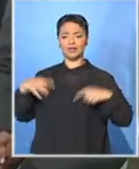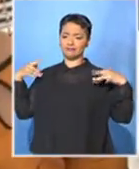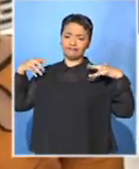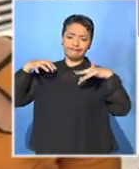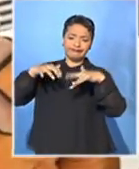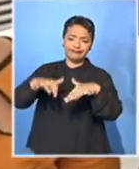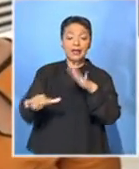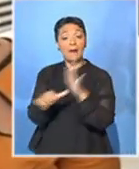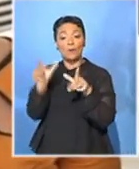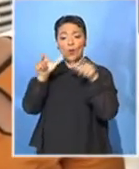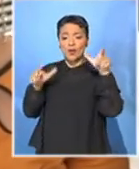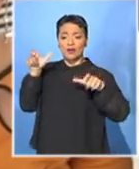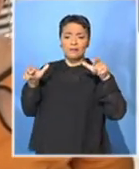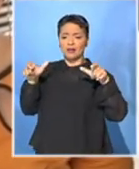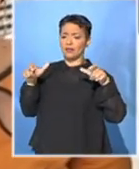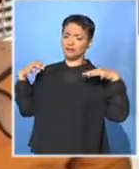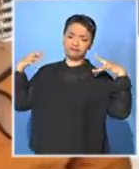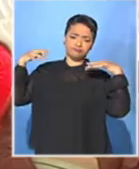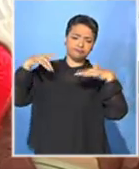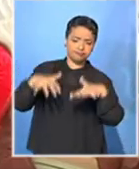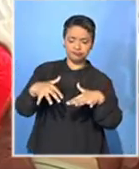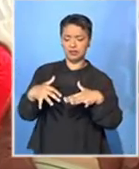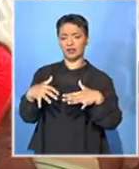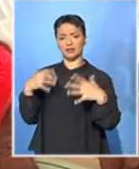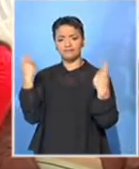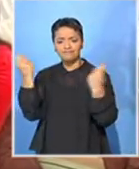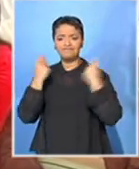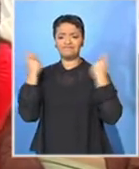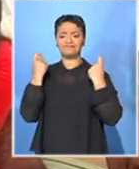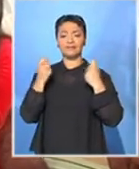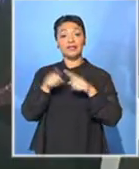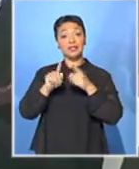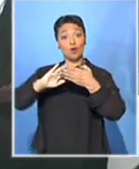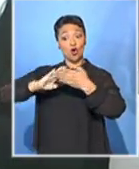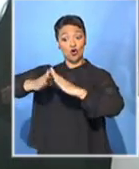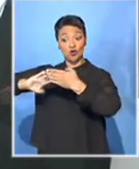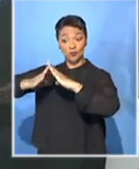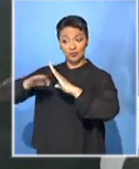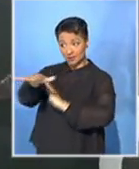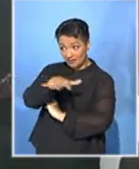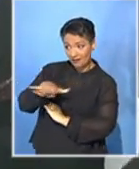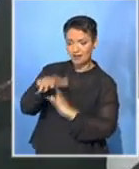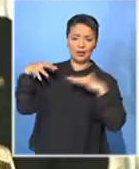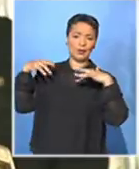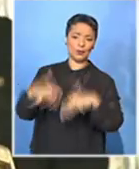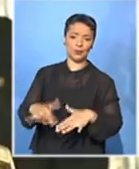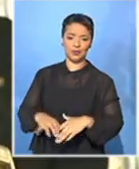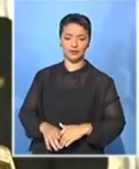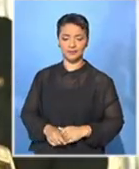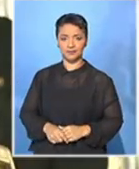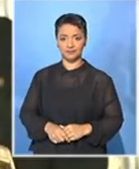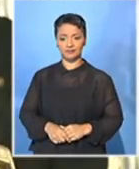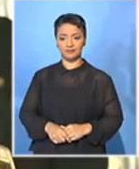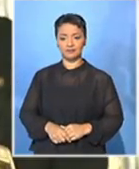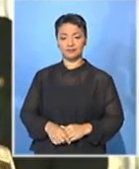government, leaders from other sectors, and thousands of people turned up to show their appreciation. He dedicated